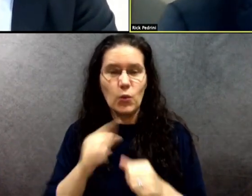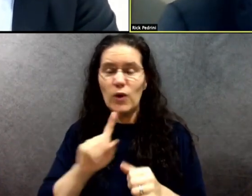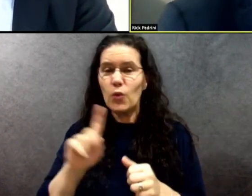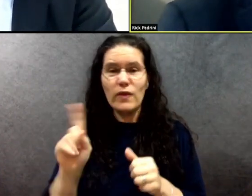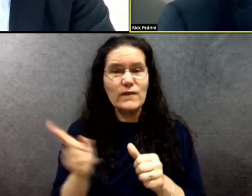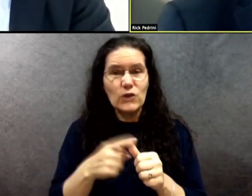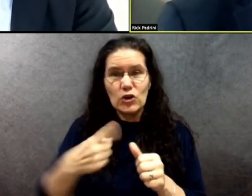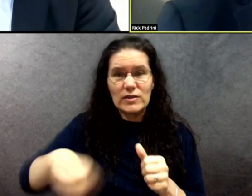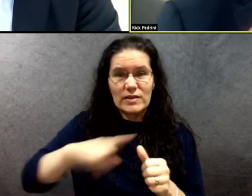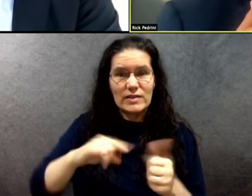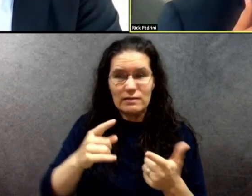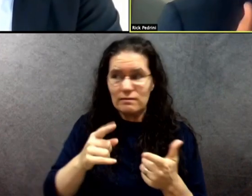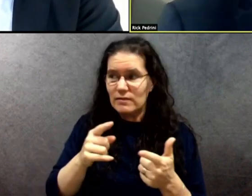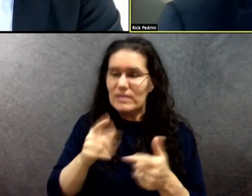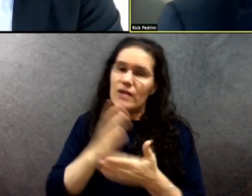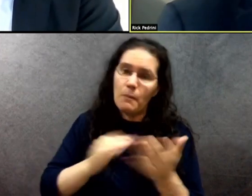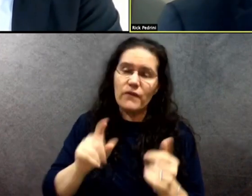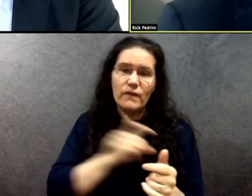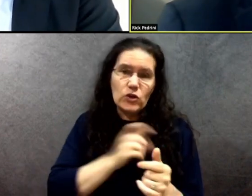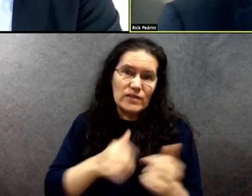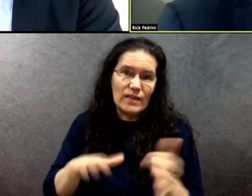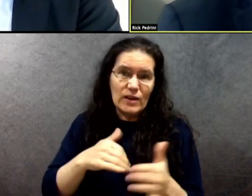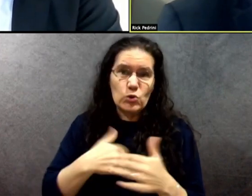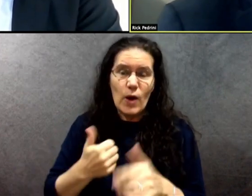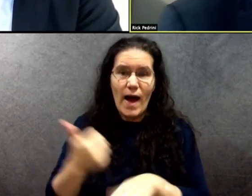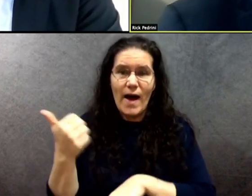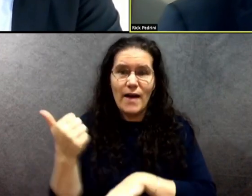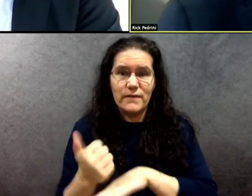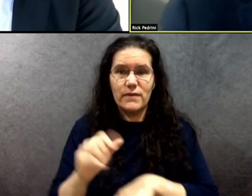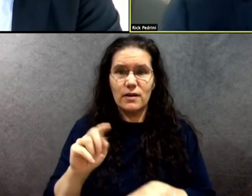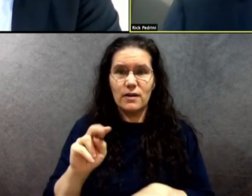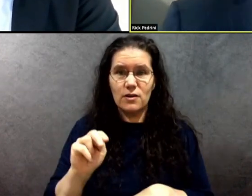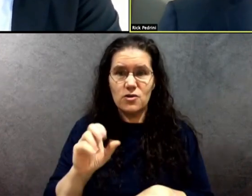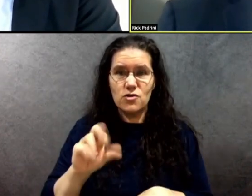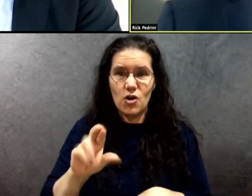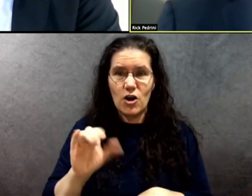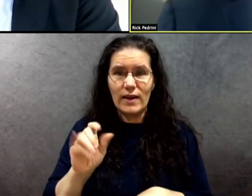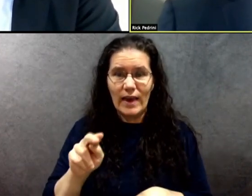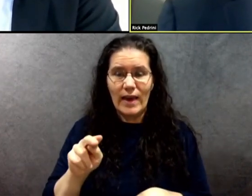the police station, having Narcan on our offices in the field.